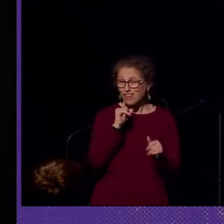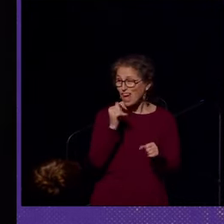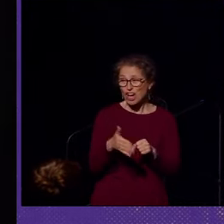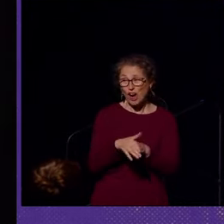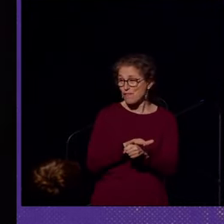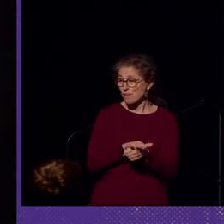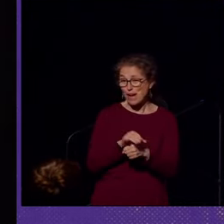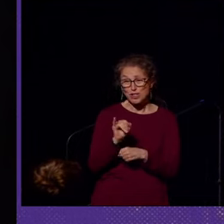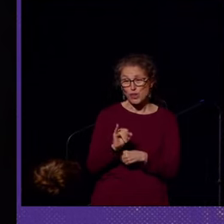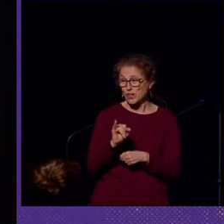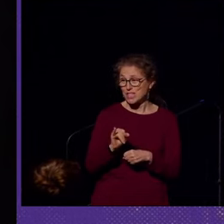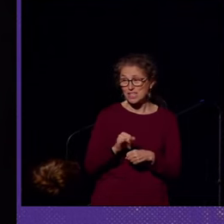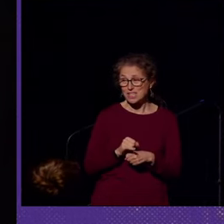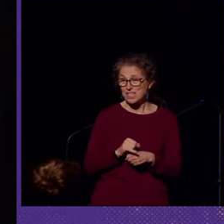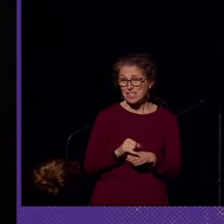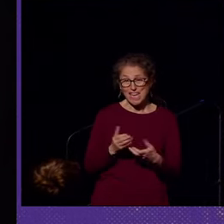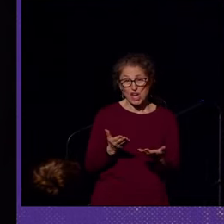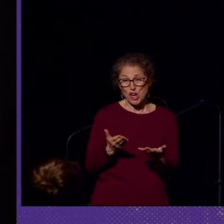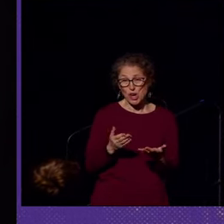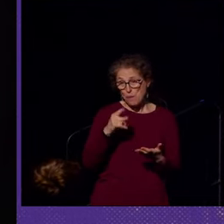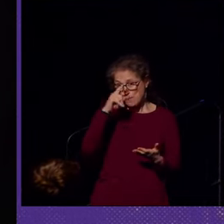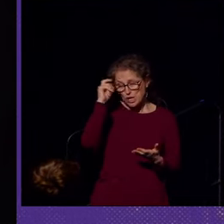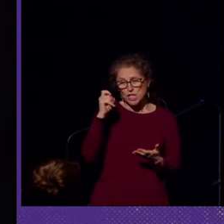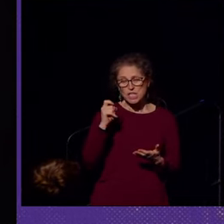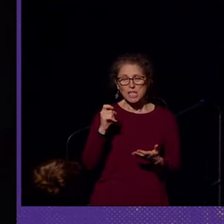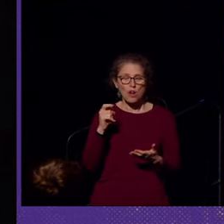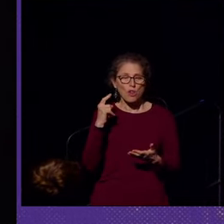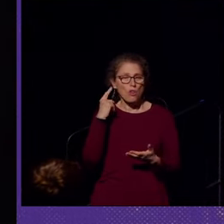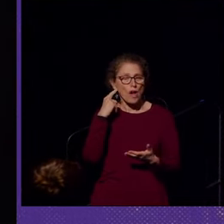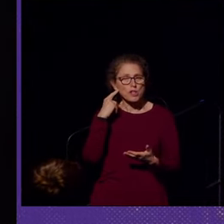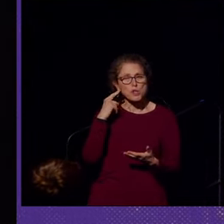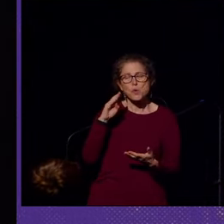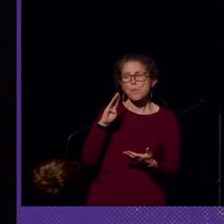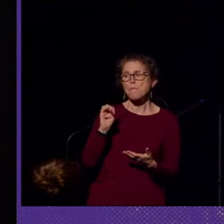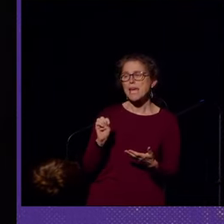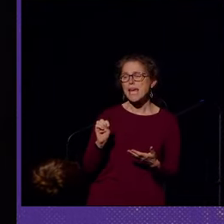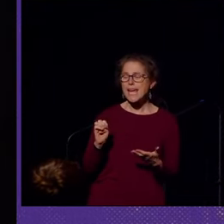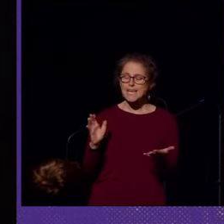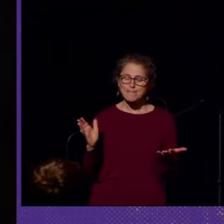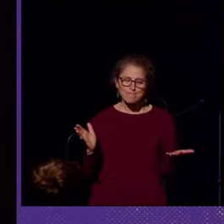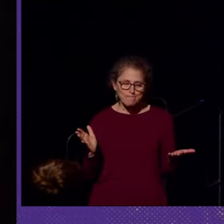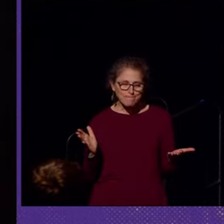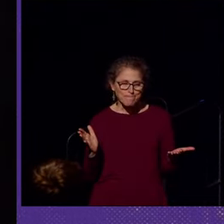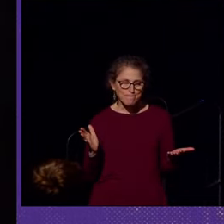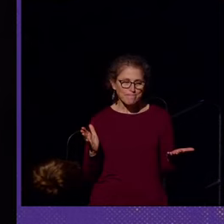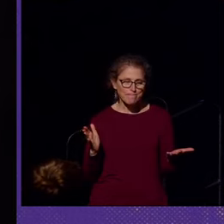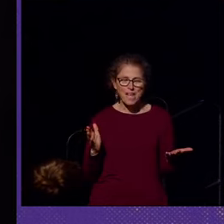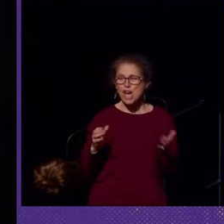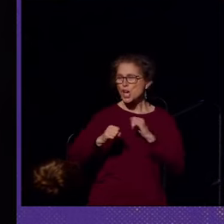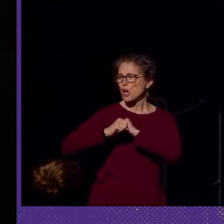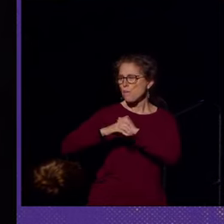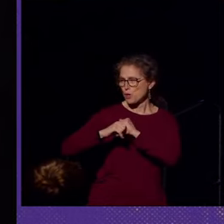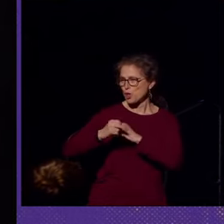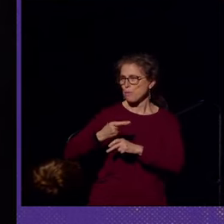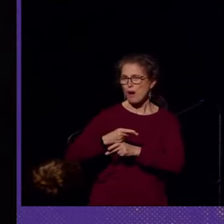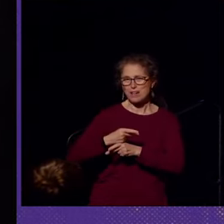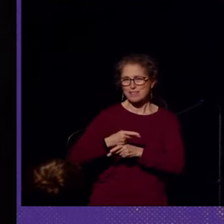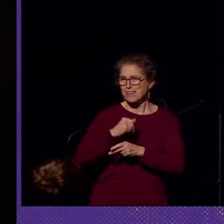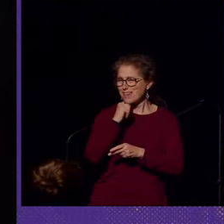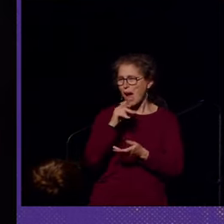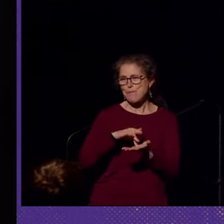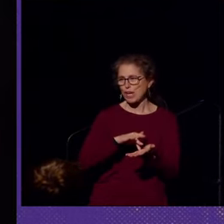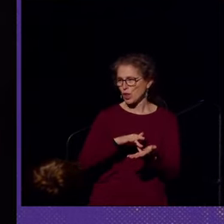by insurance here because they're considered to be commercial products, not